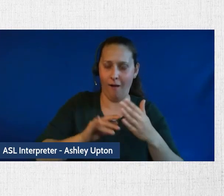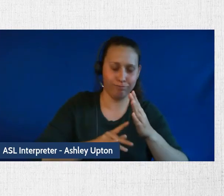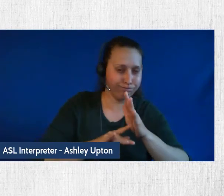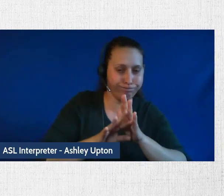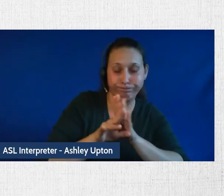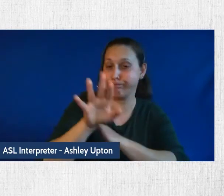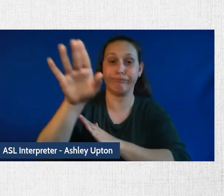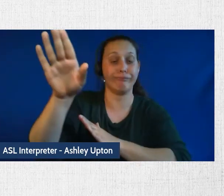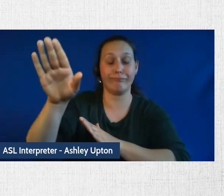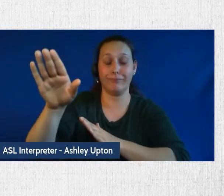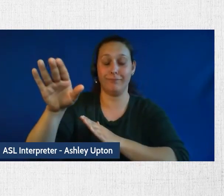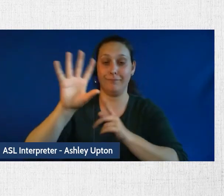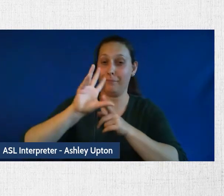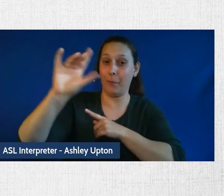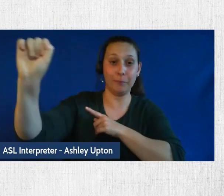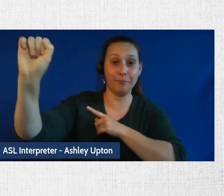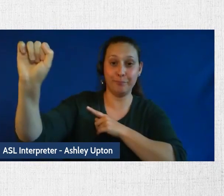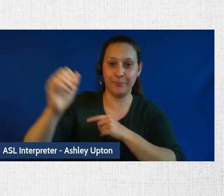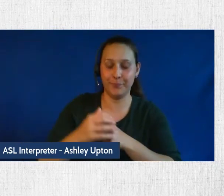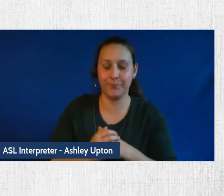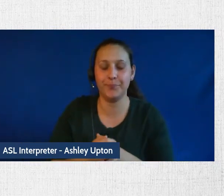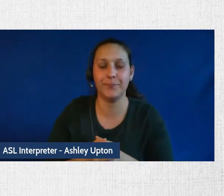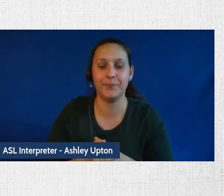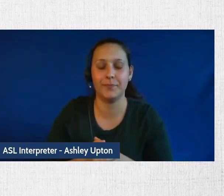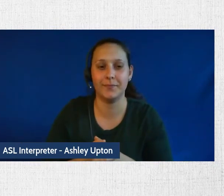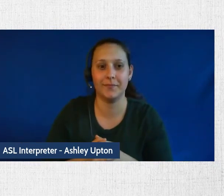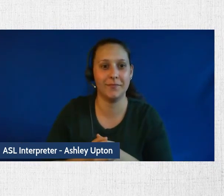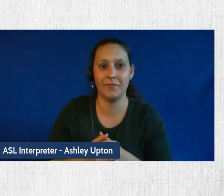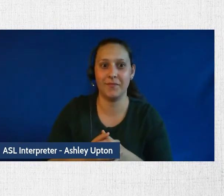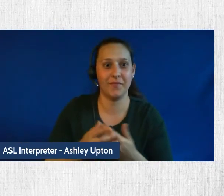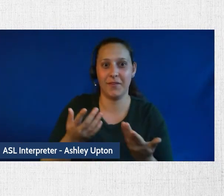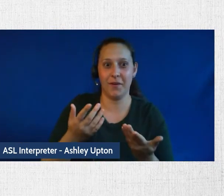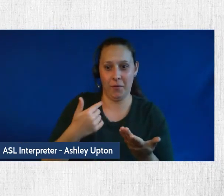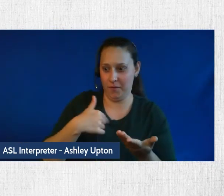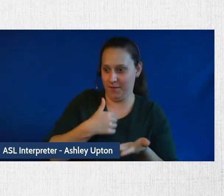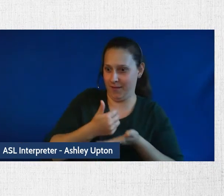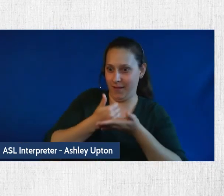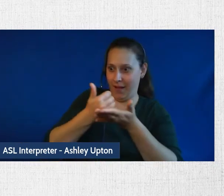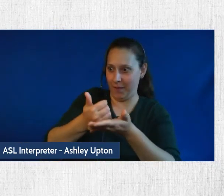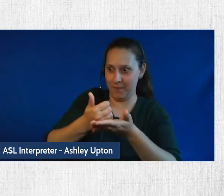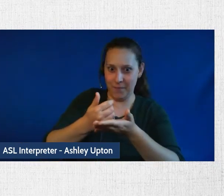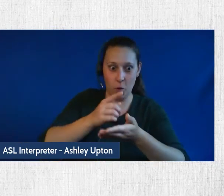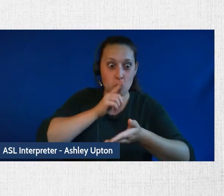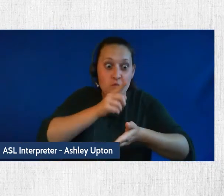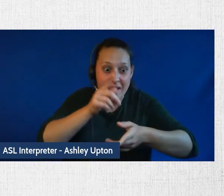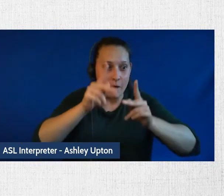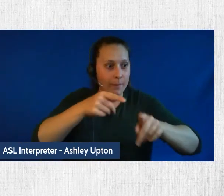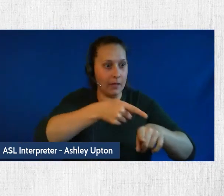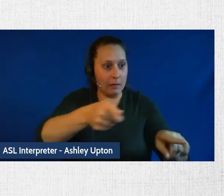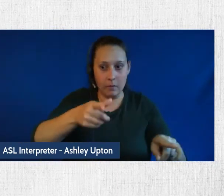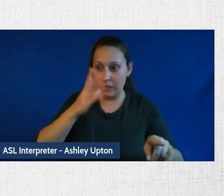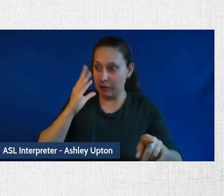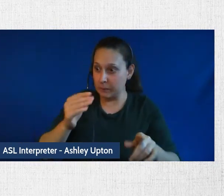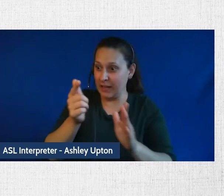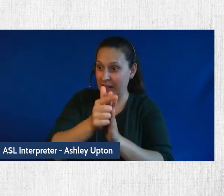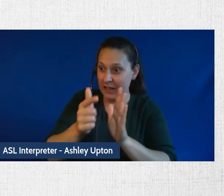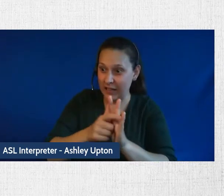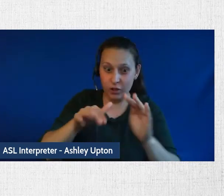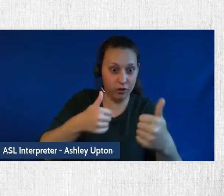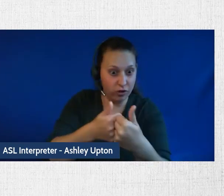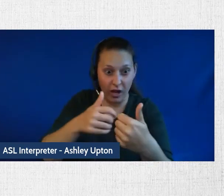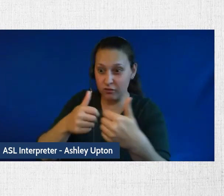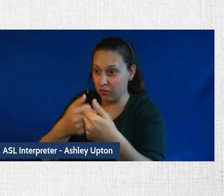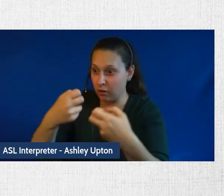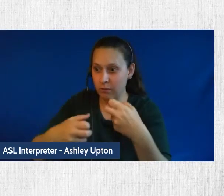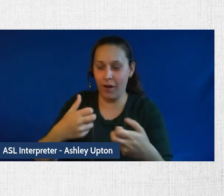Anyway, it's been a great pleasure to, for us to help real people with these legal challenges that they've had, and we're very excited for the future.